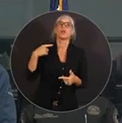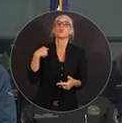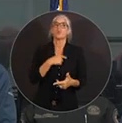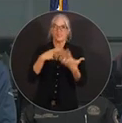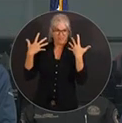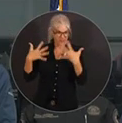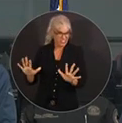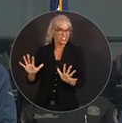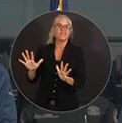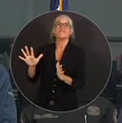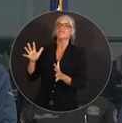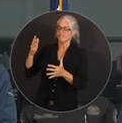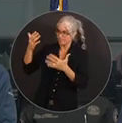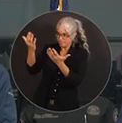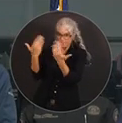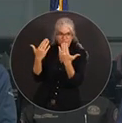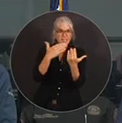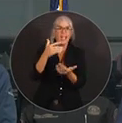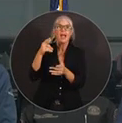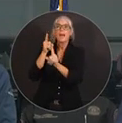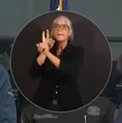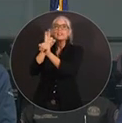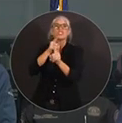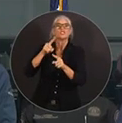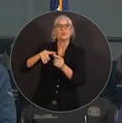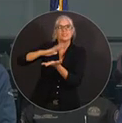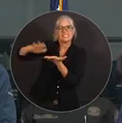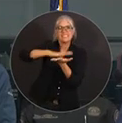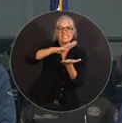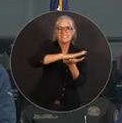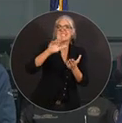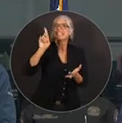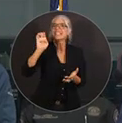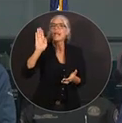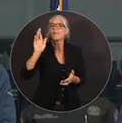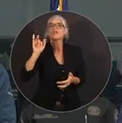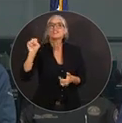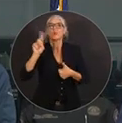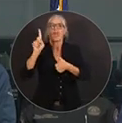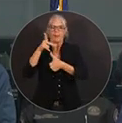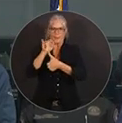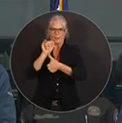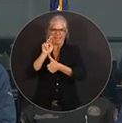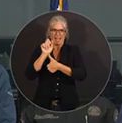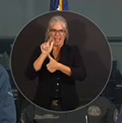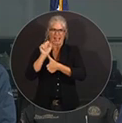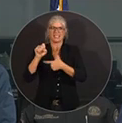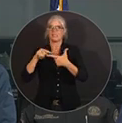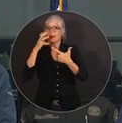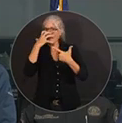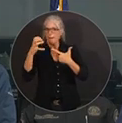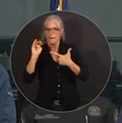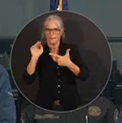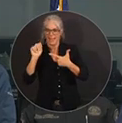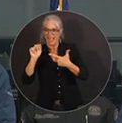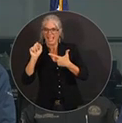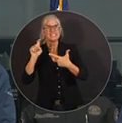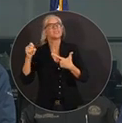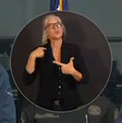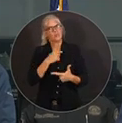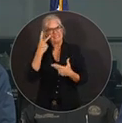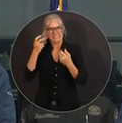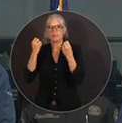supplement the local governments in areas like Pinellas and Manatee, which saw a lot of debris left over for Hurricane